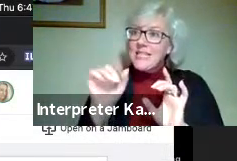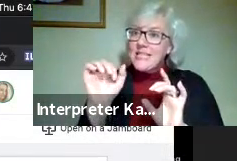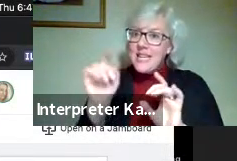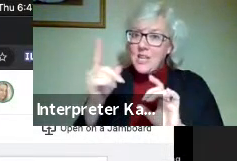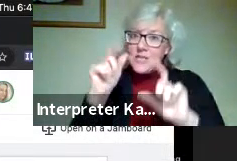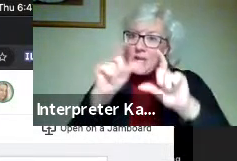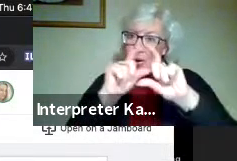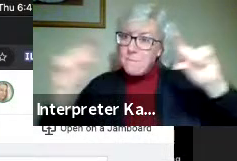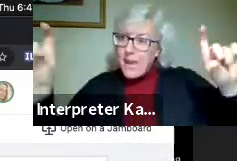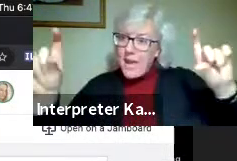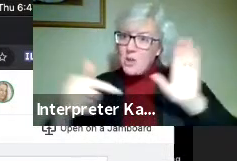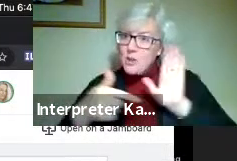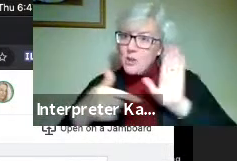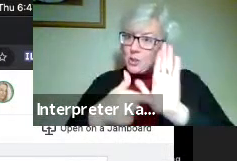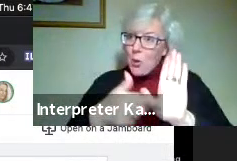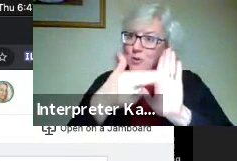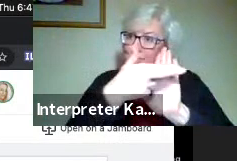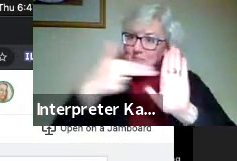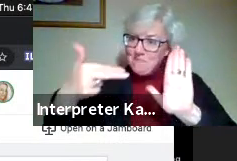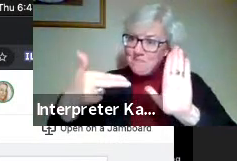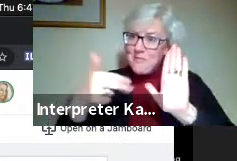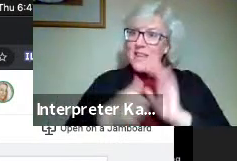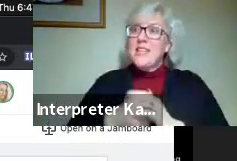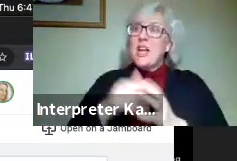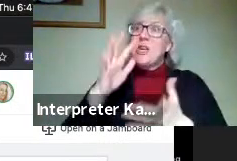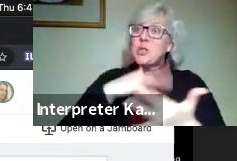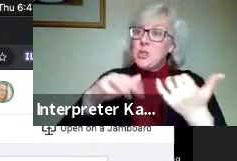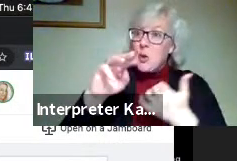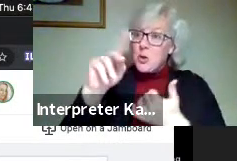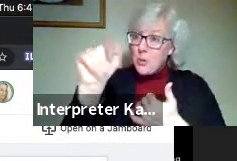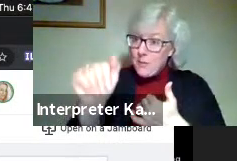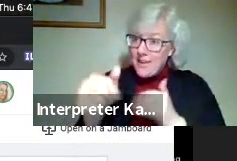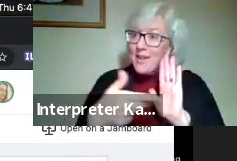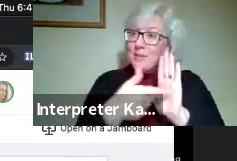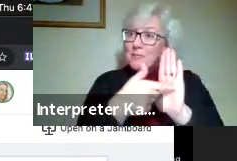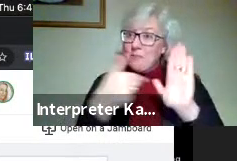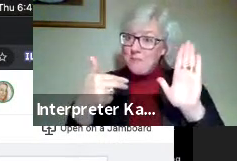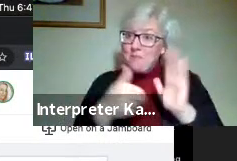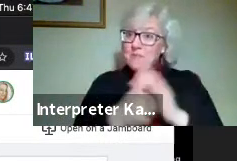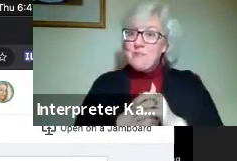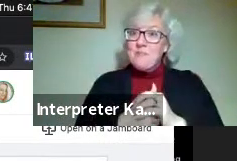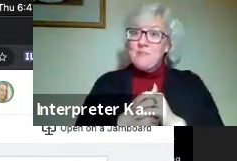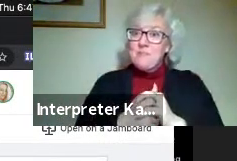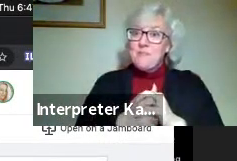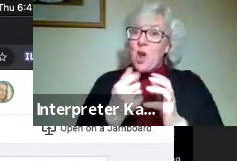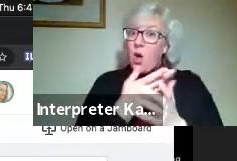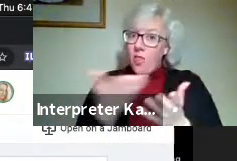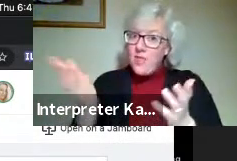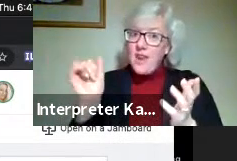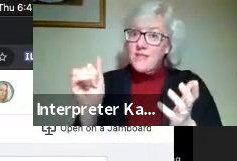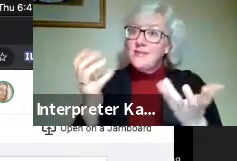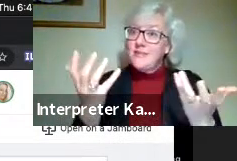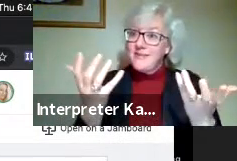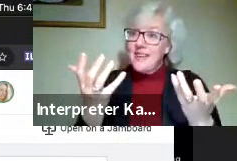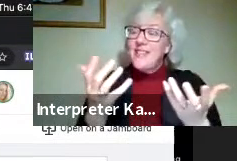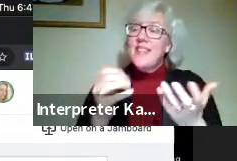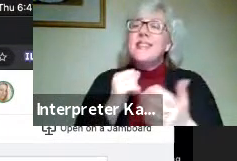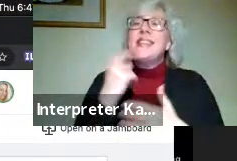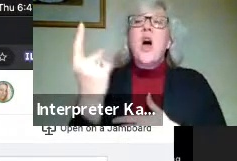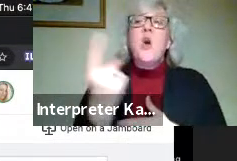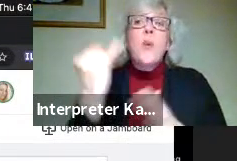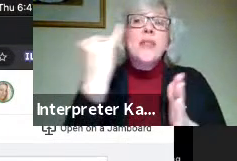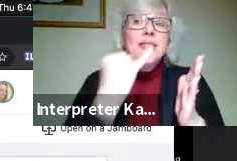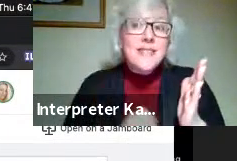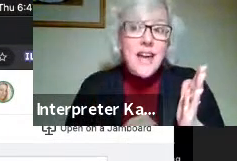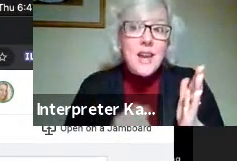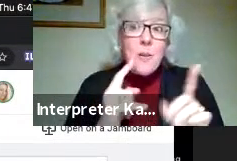banner reflects her branding and her social media reflects the branding, her Behance. You know, so they, they not only design